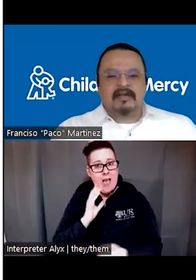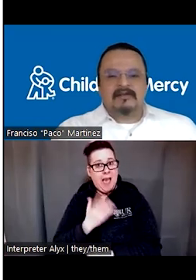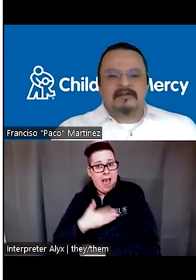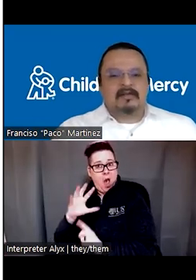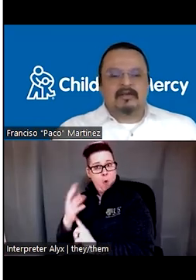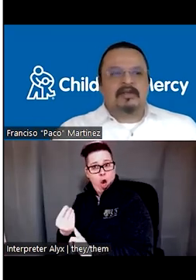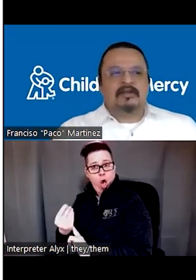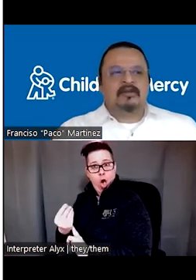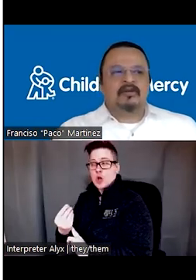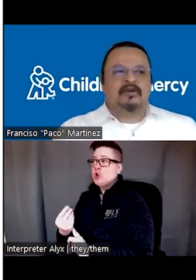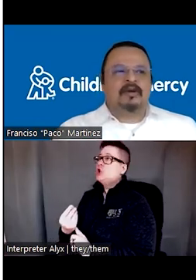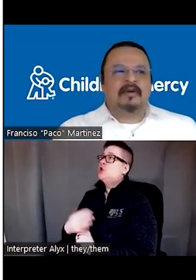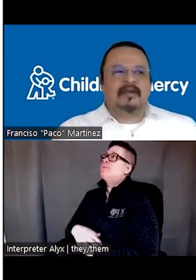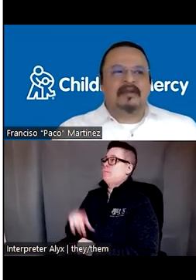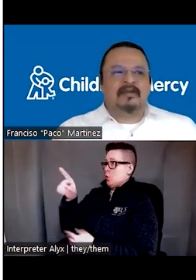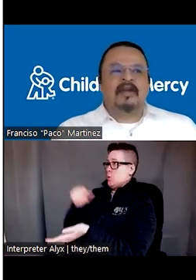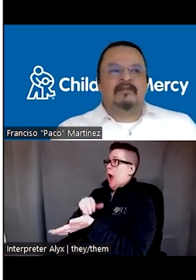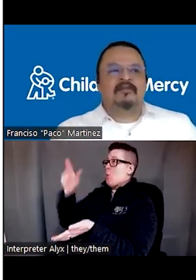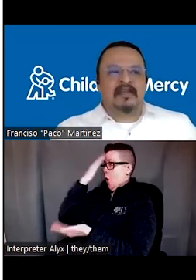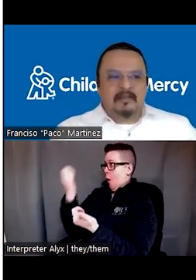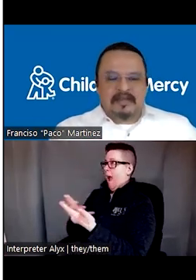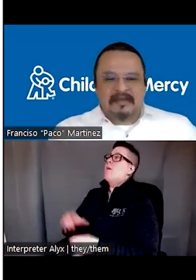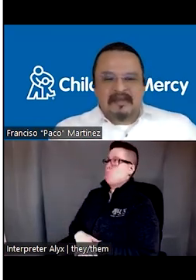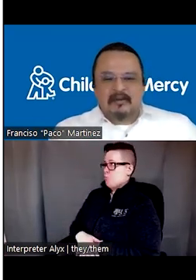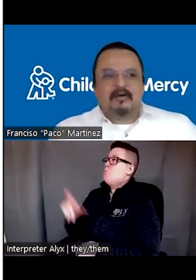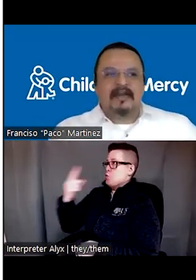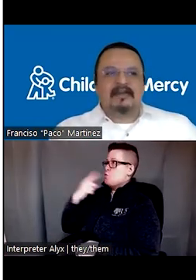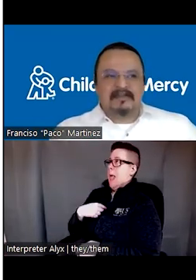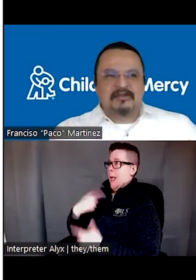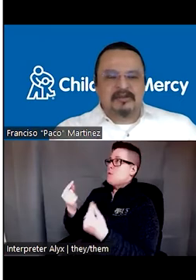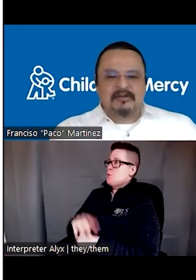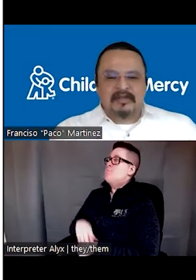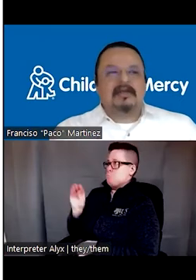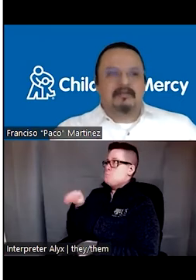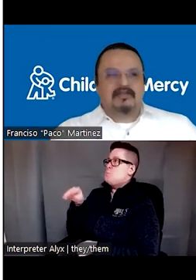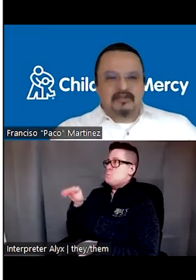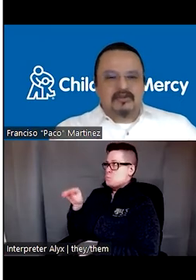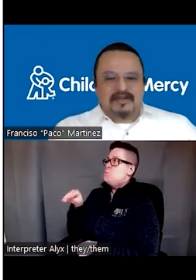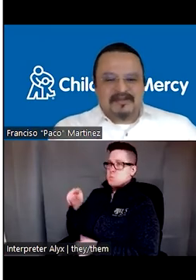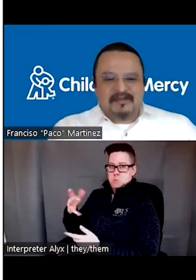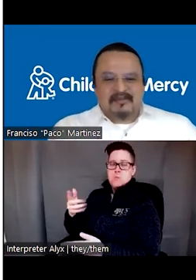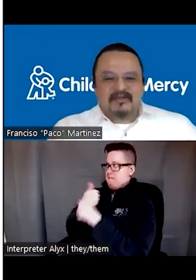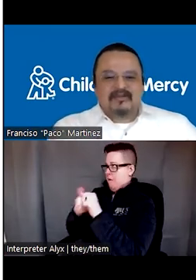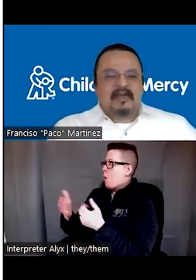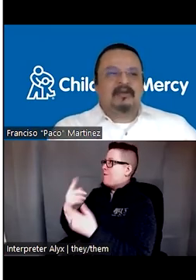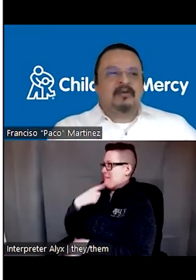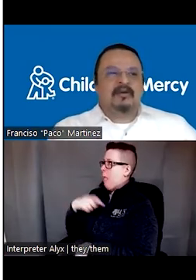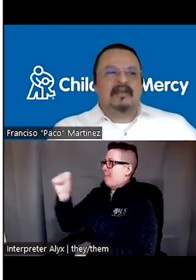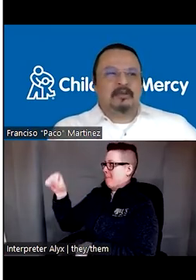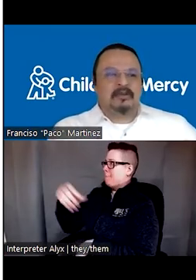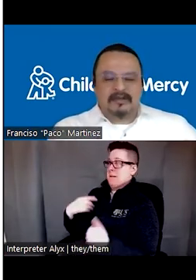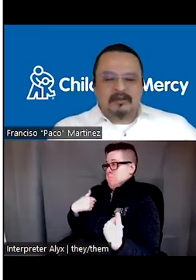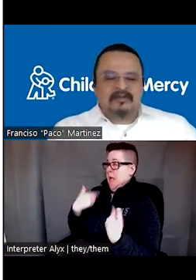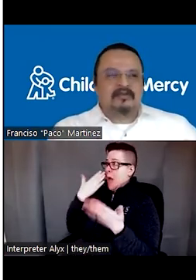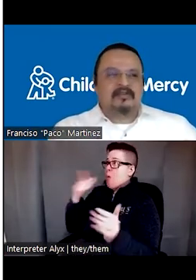culture is no, you're the doctor, you know, everything you have to tell me what I need to do. And I will just do it because I don't know.